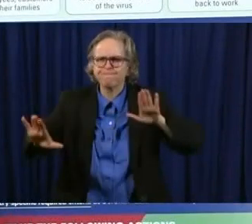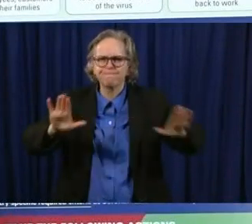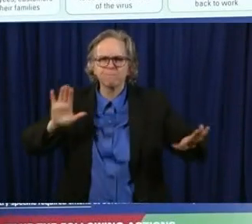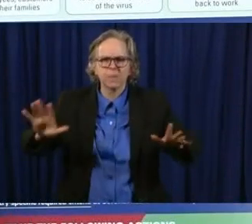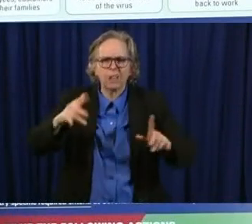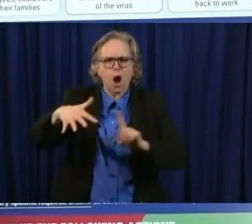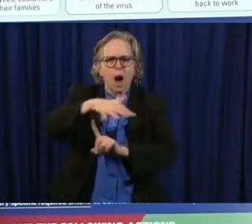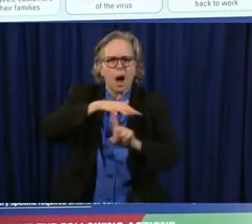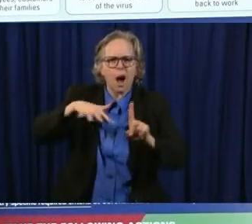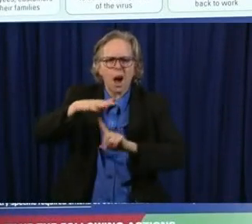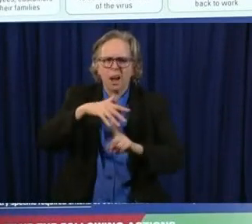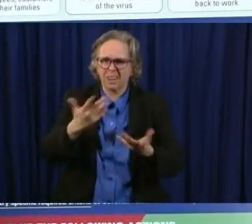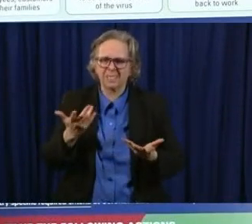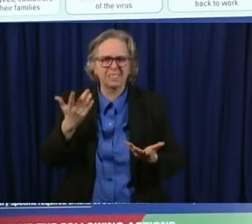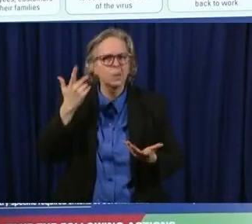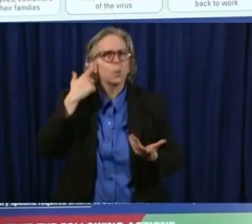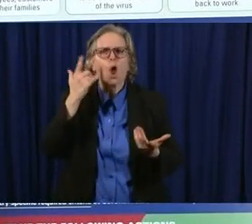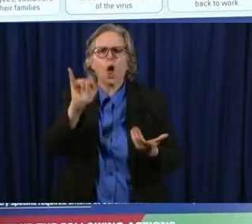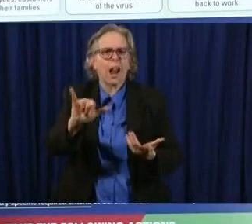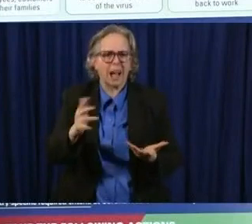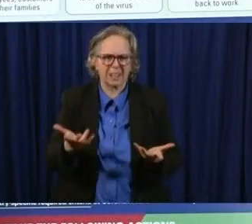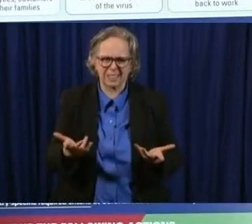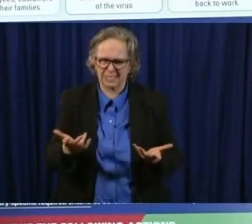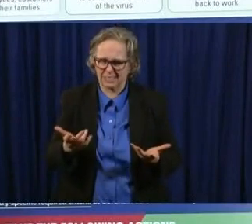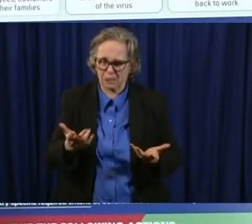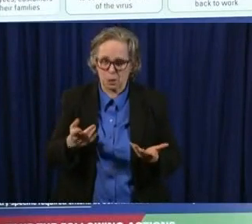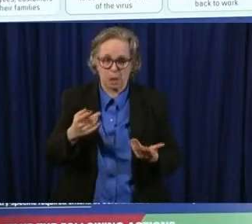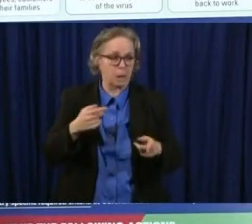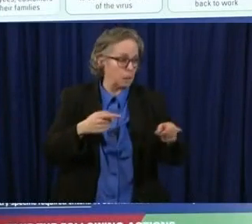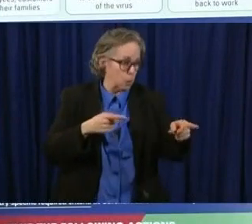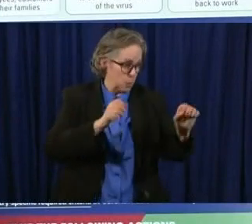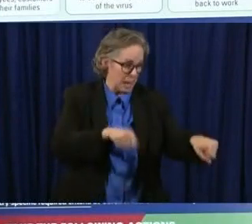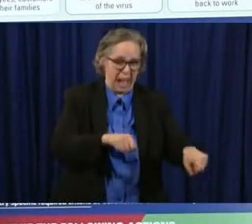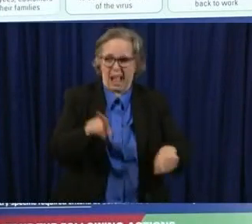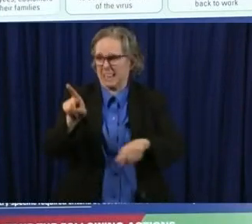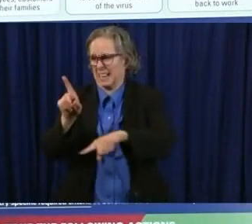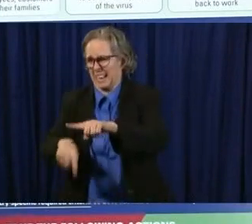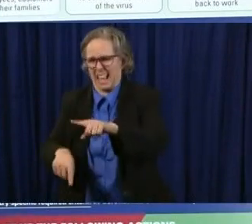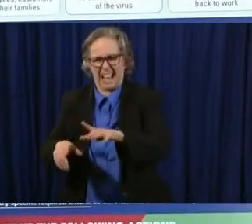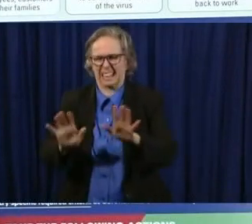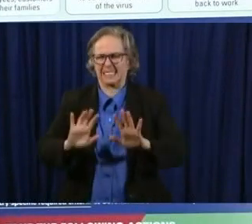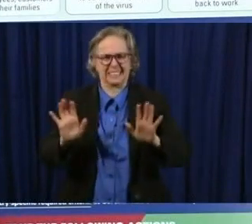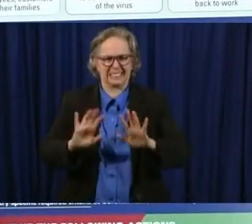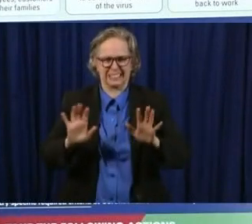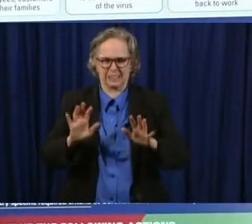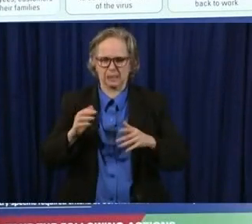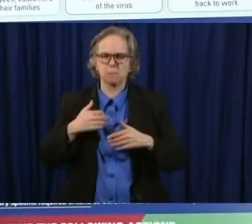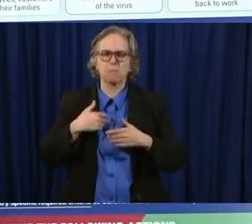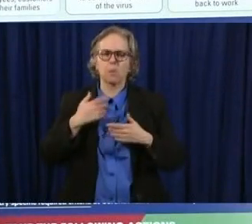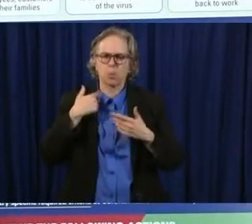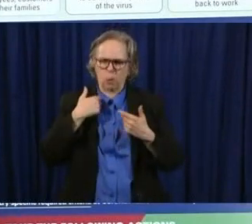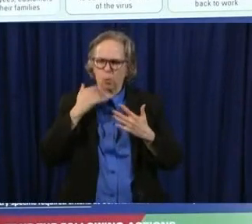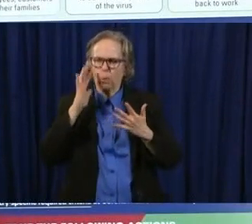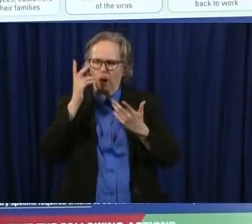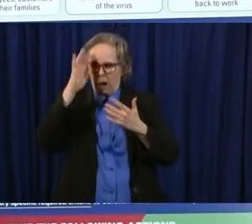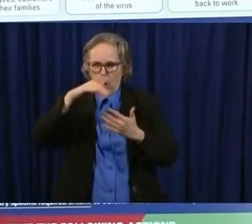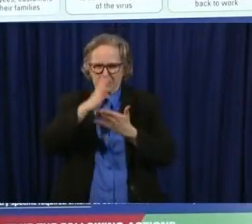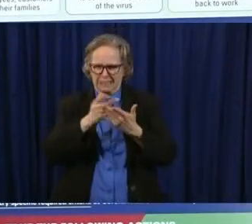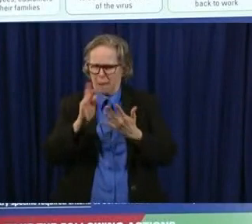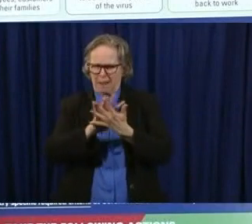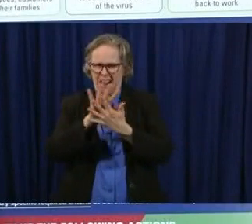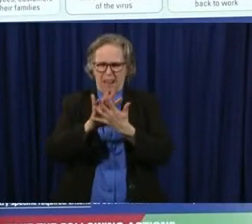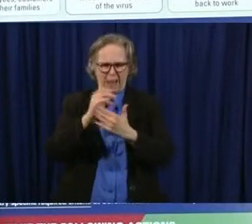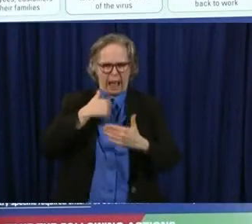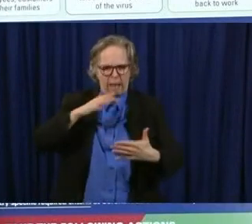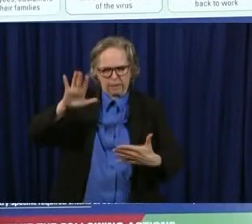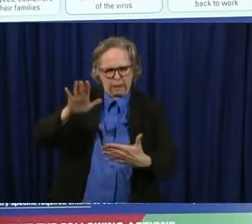but when you talk to the people who study this how things get spread they can kind of give you a continuum and so we started really